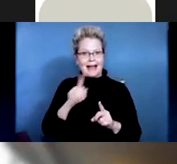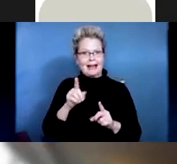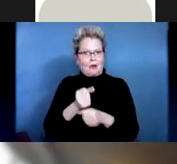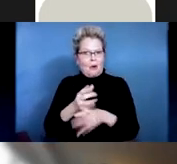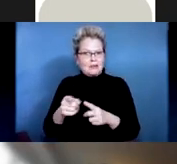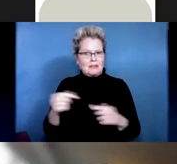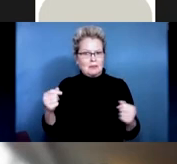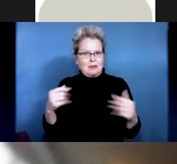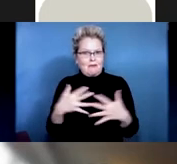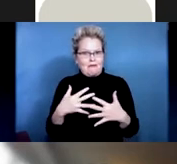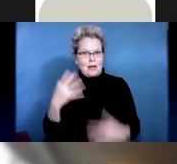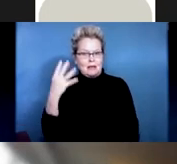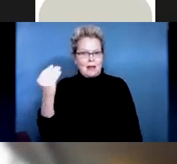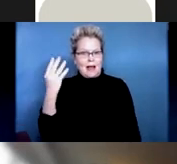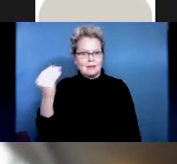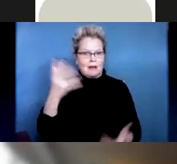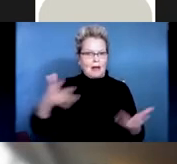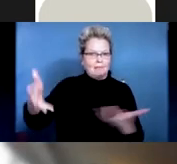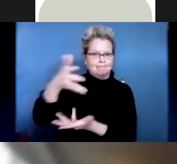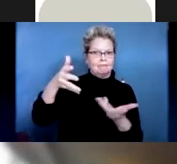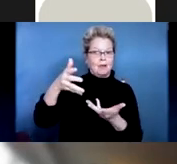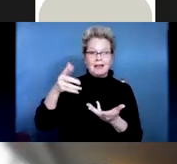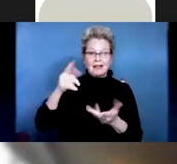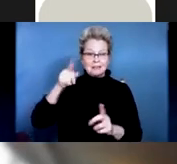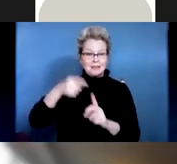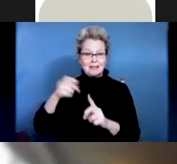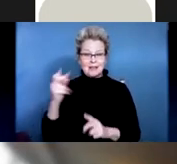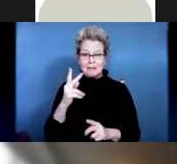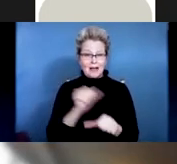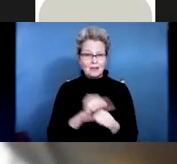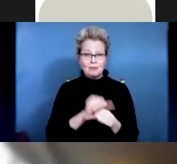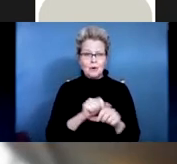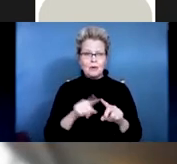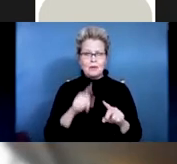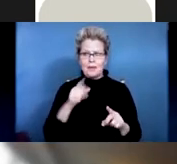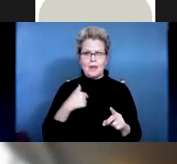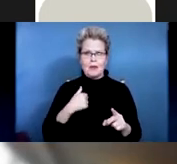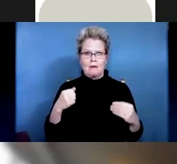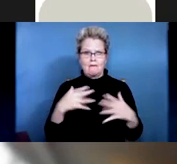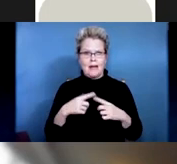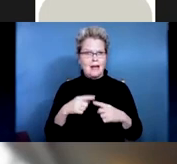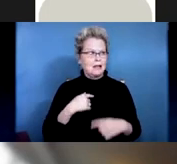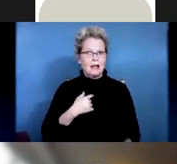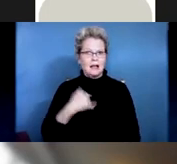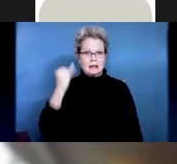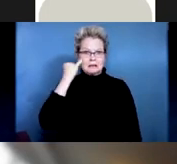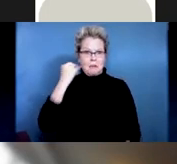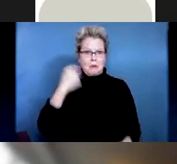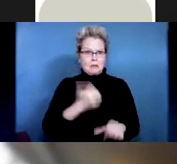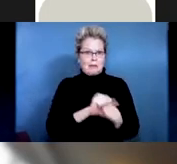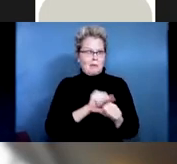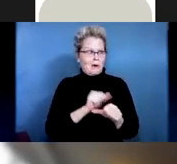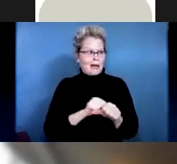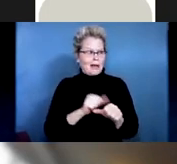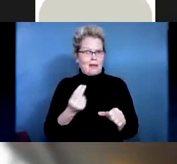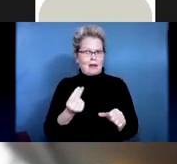most especially going back to work. If they fear that they're going to have a bowel accident, that impacts their, their,